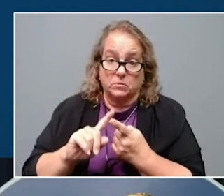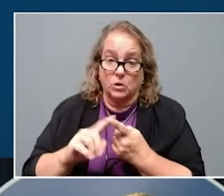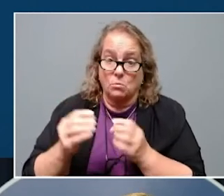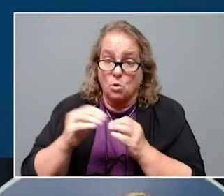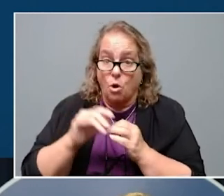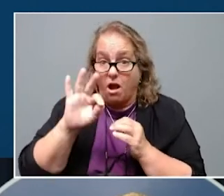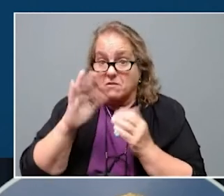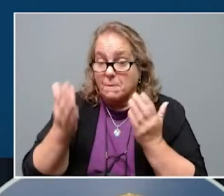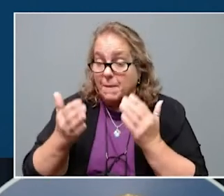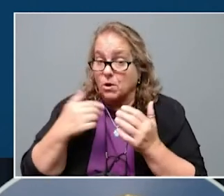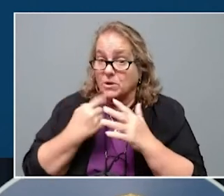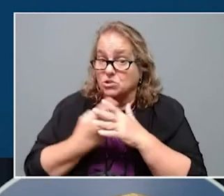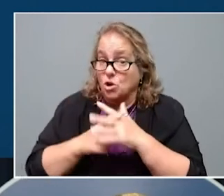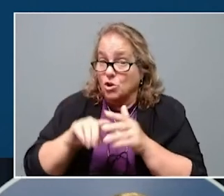the pandemic began.